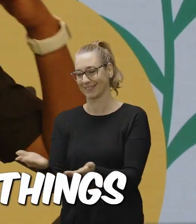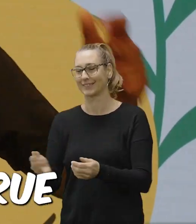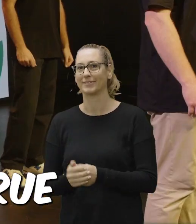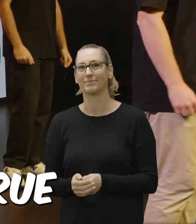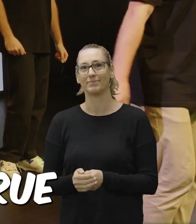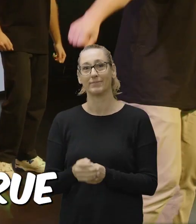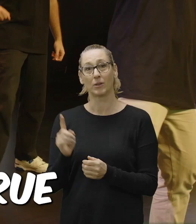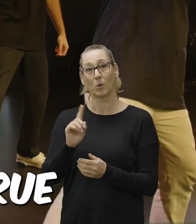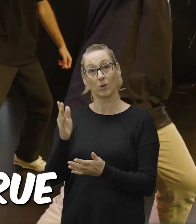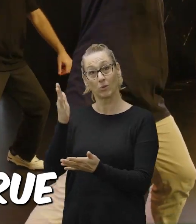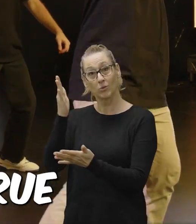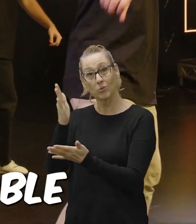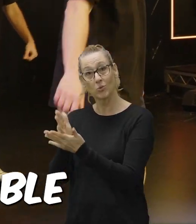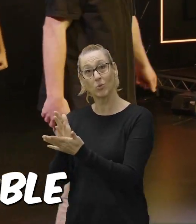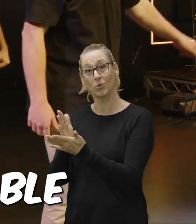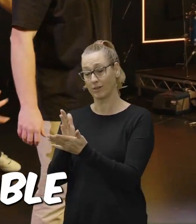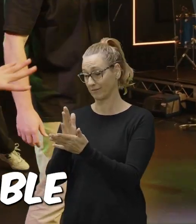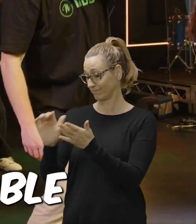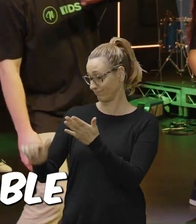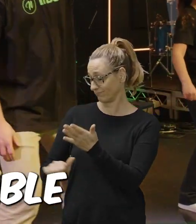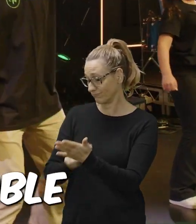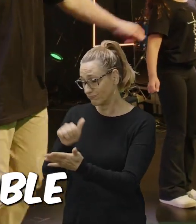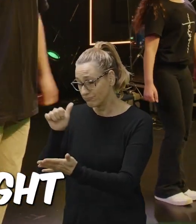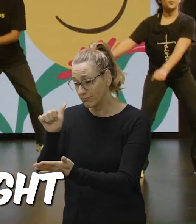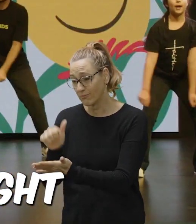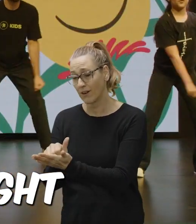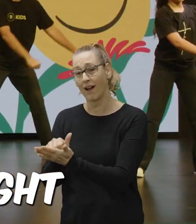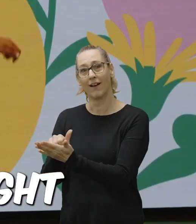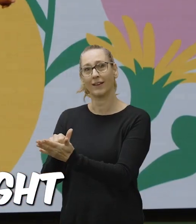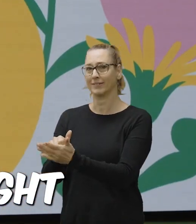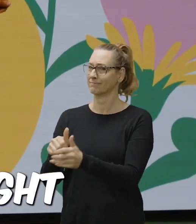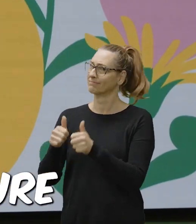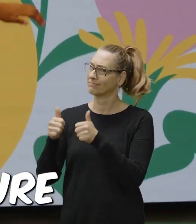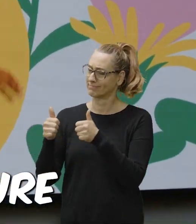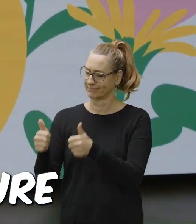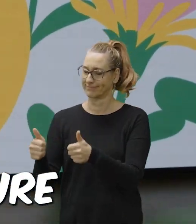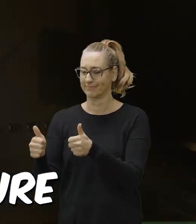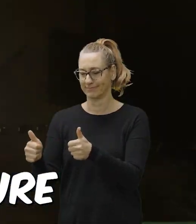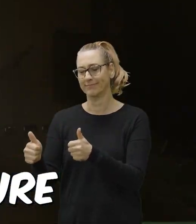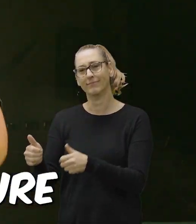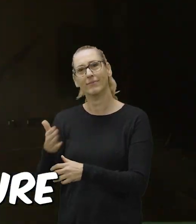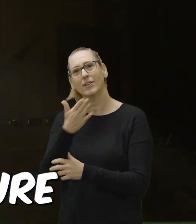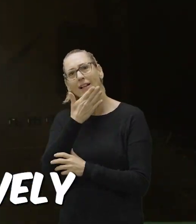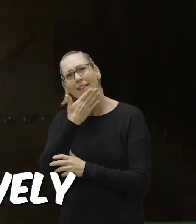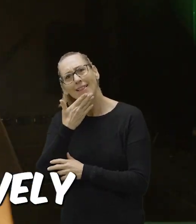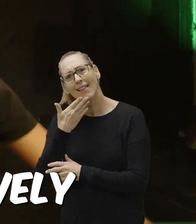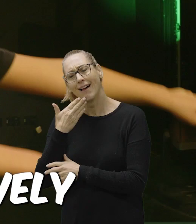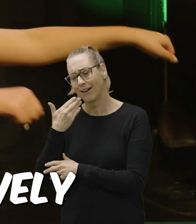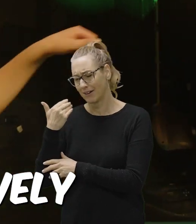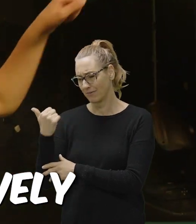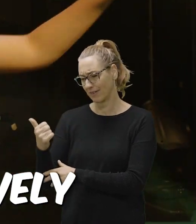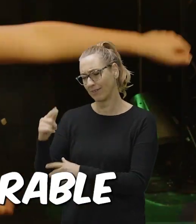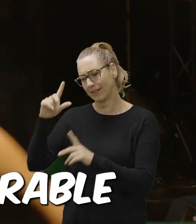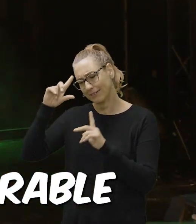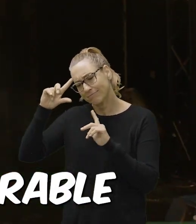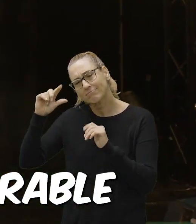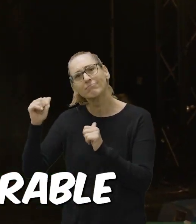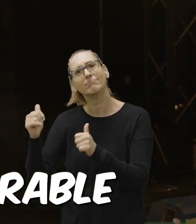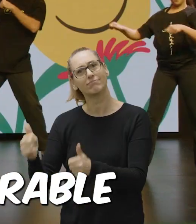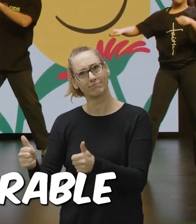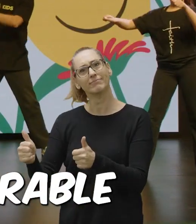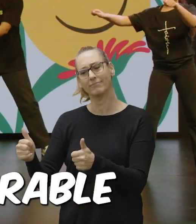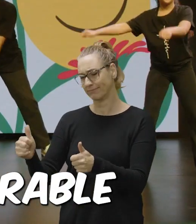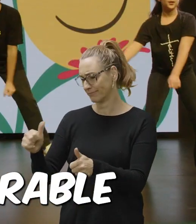things Whatever is true, whatever is noble, whatever is right, whatever is pure Whatever is lovely,